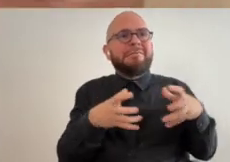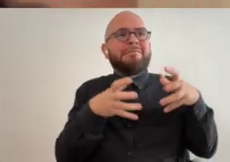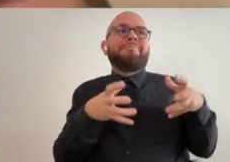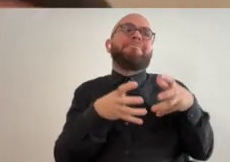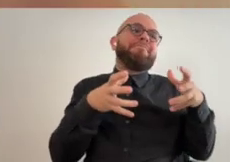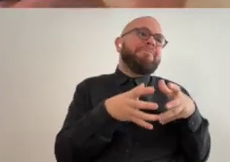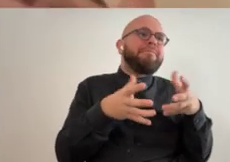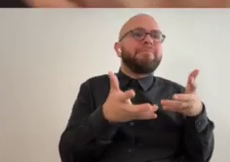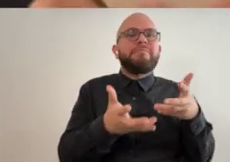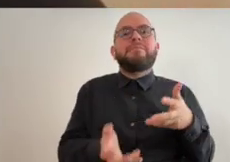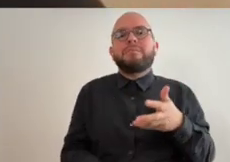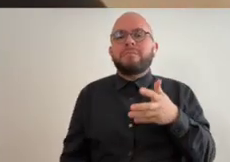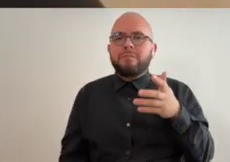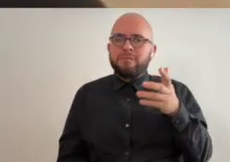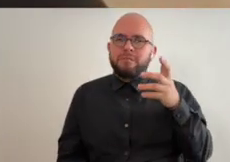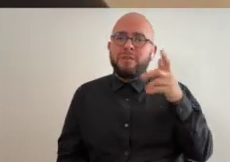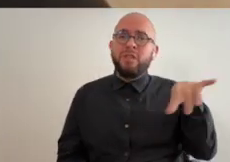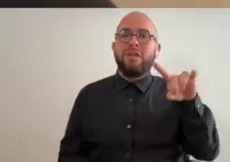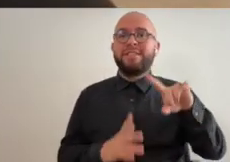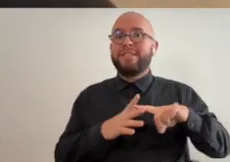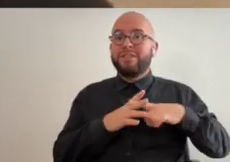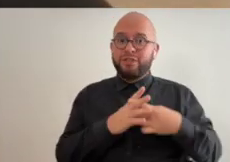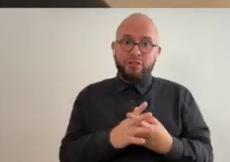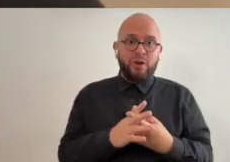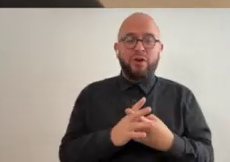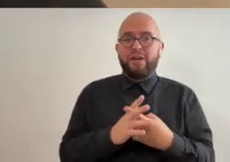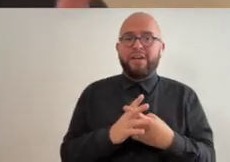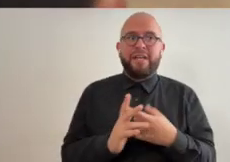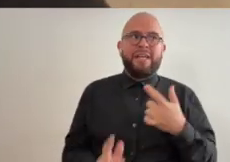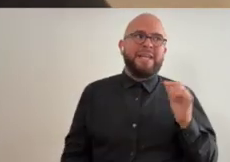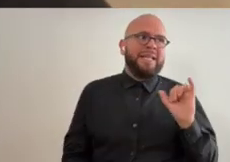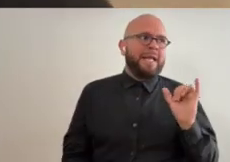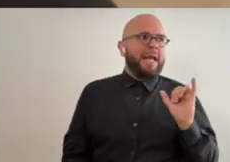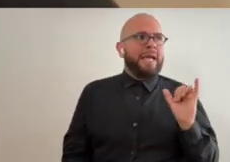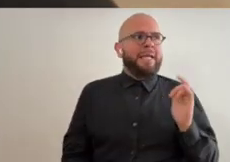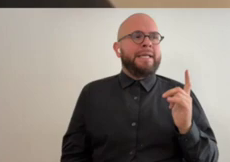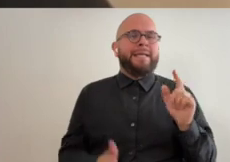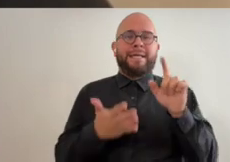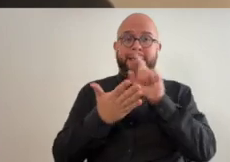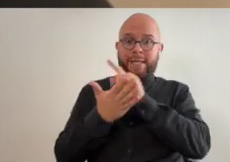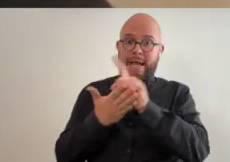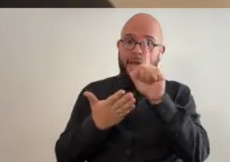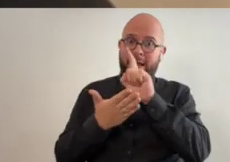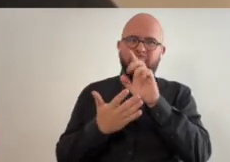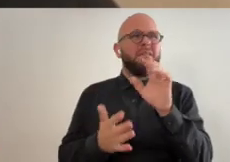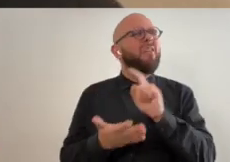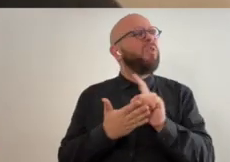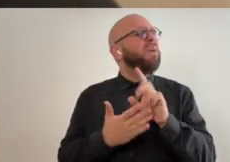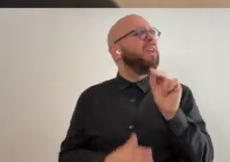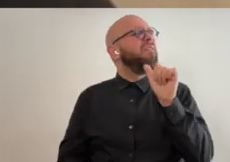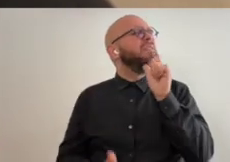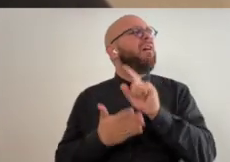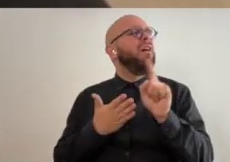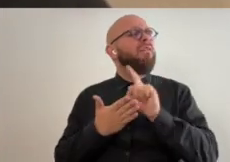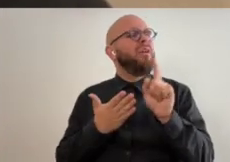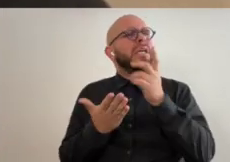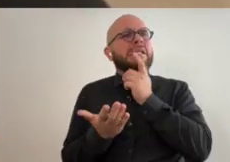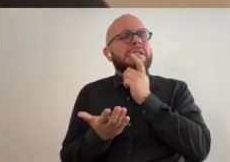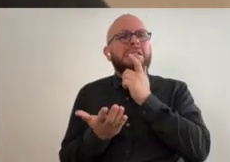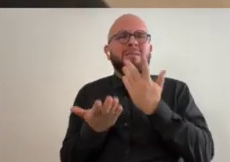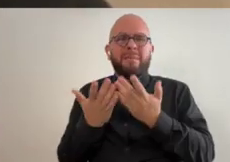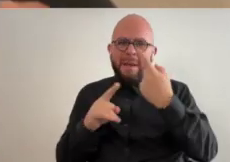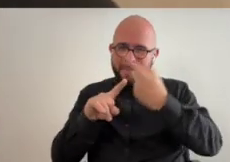they get together and have friends and stuff like that so they they started doing they i guess they had like a weekly